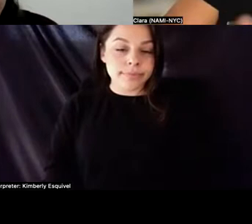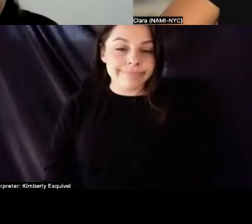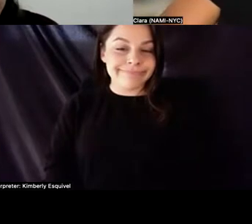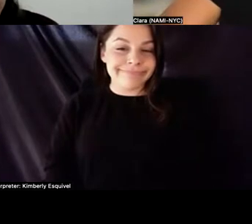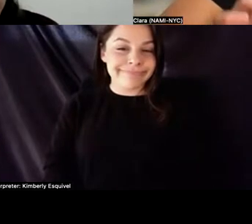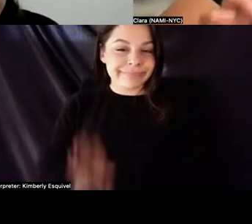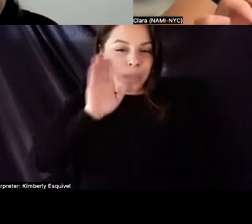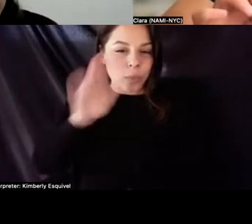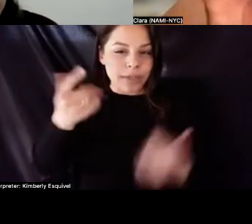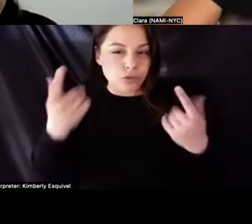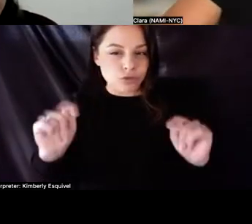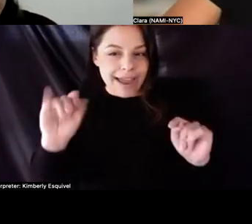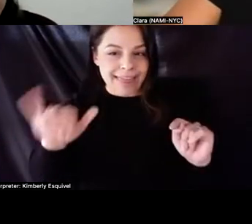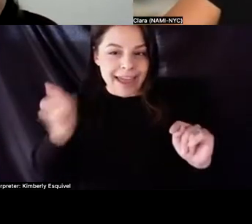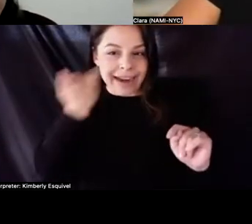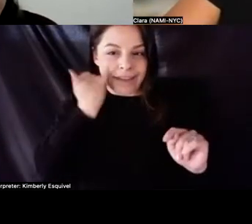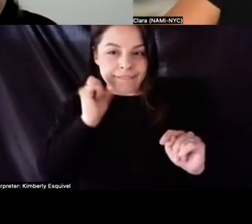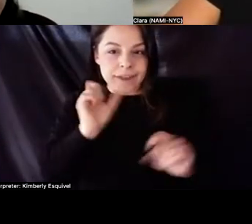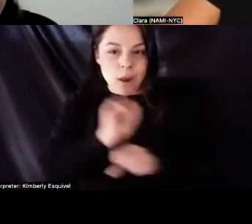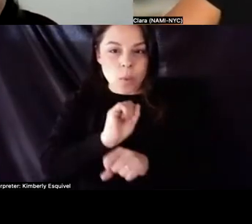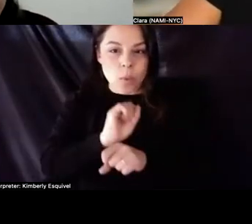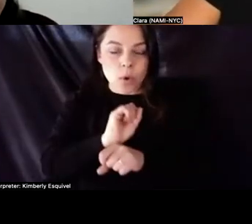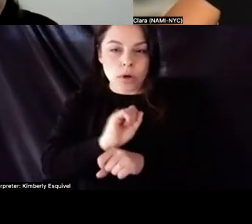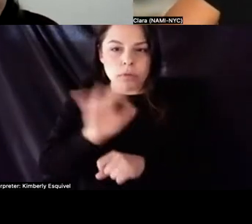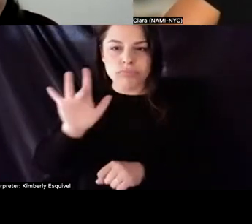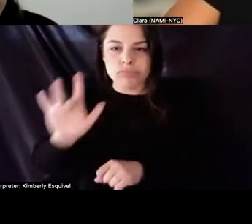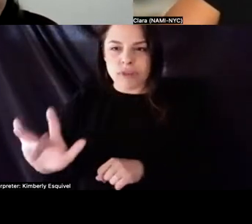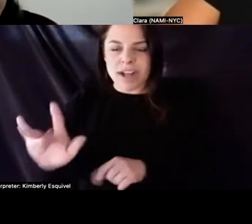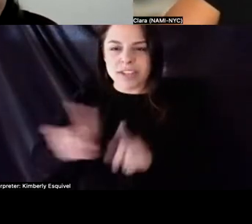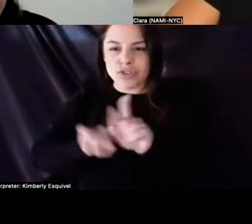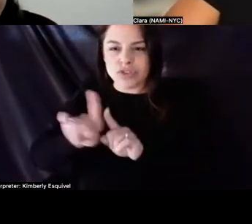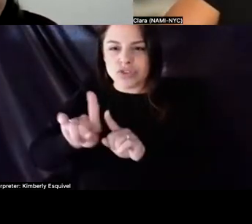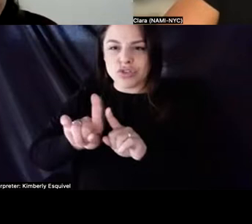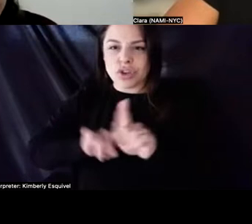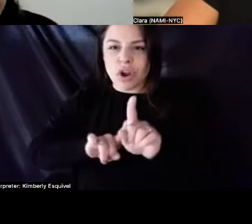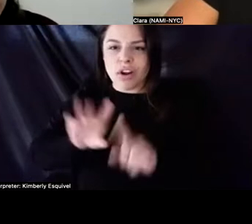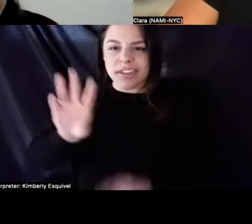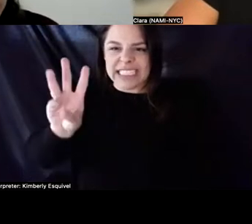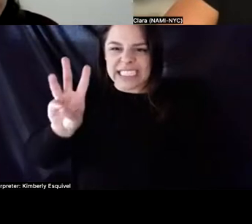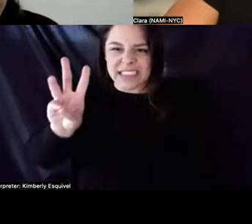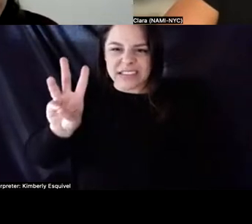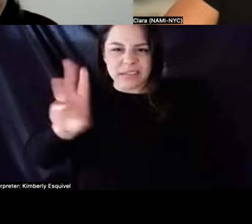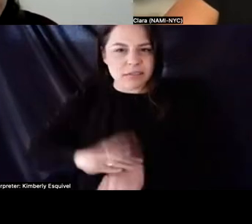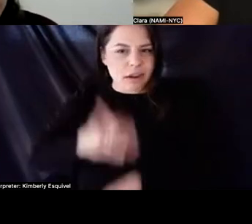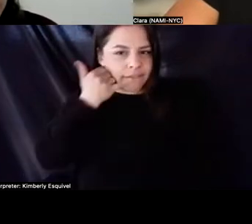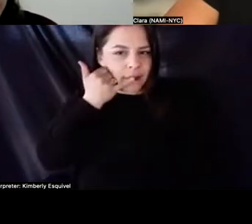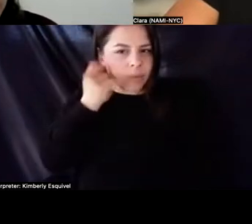I'm going to try that. If it doesn't work, you might need to press star six since you're on a phone. I'm going to try this.